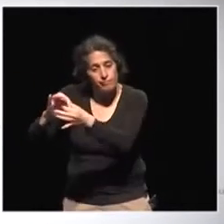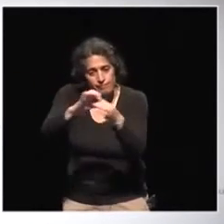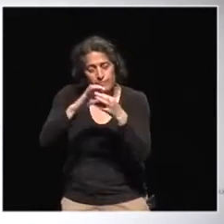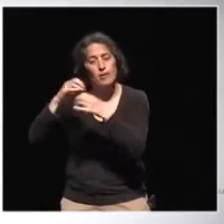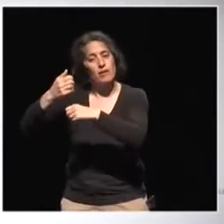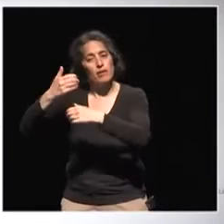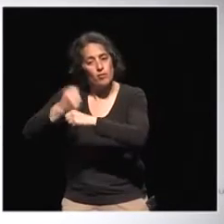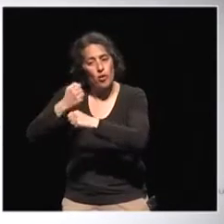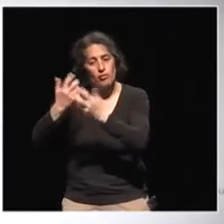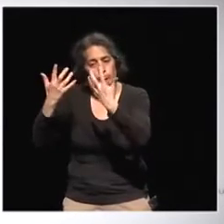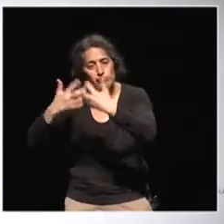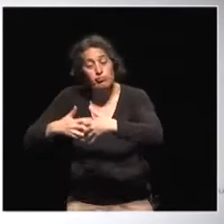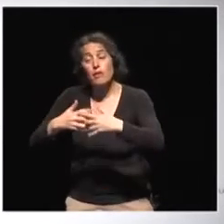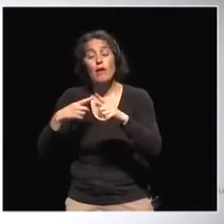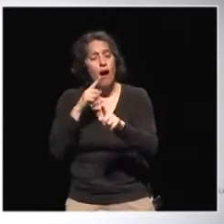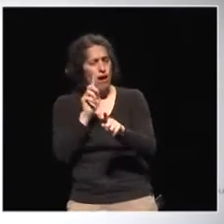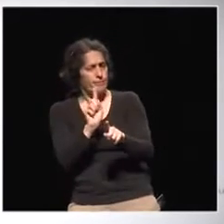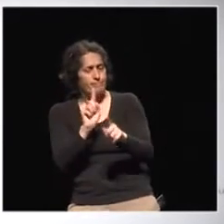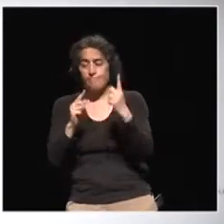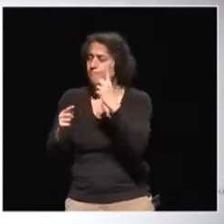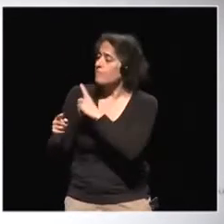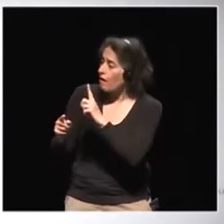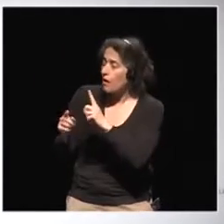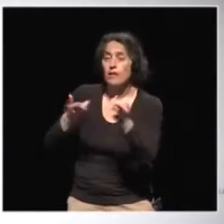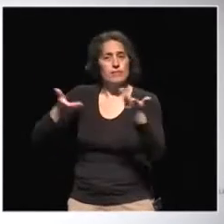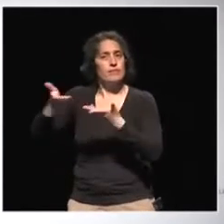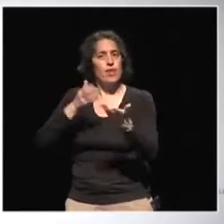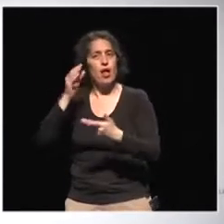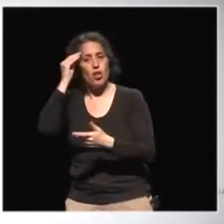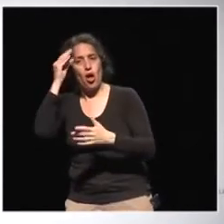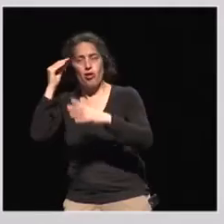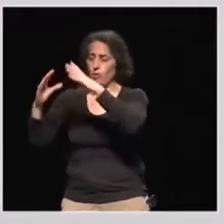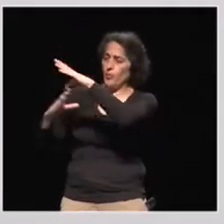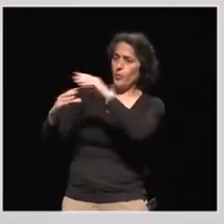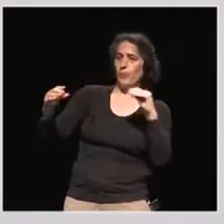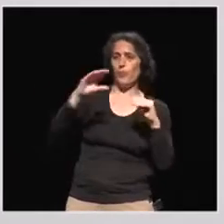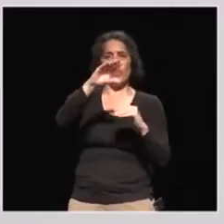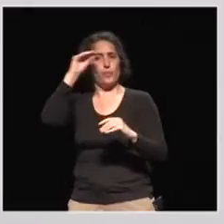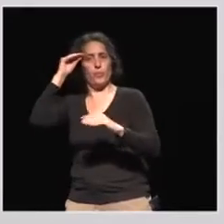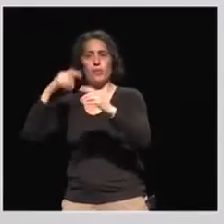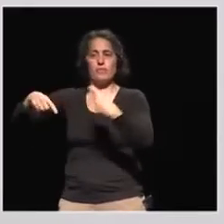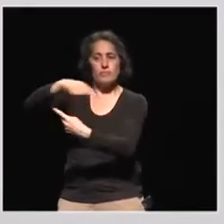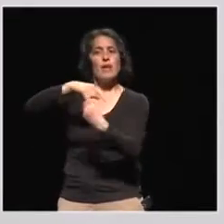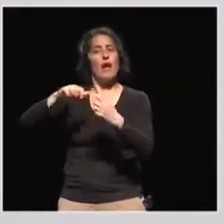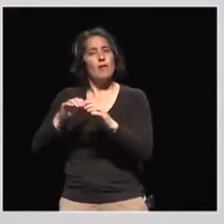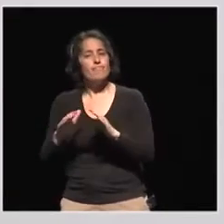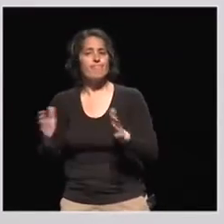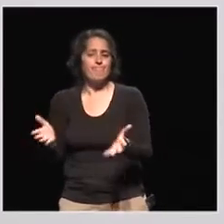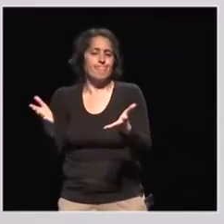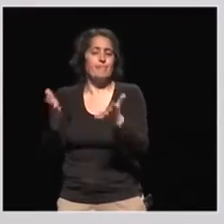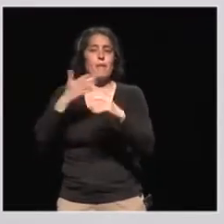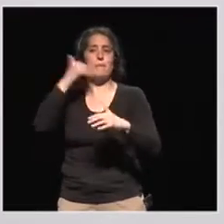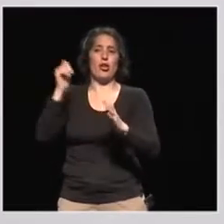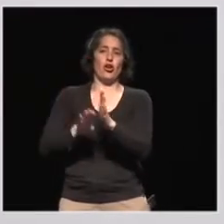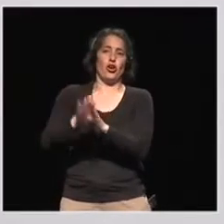being critical even, trying to develop this nature, this environment where we are living a little bit better. Exactly one of